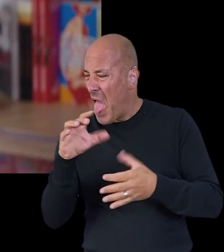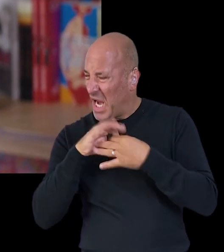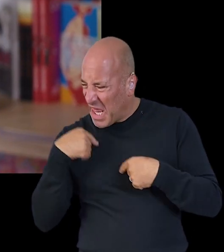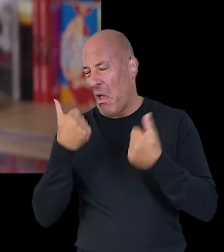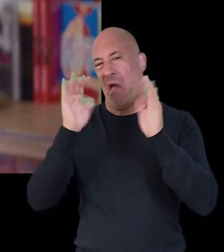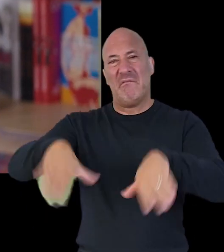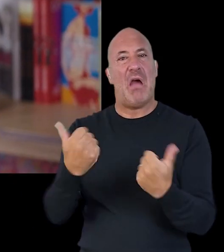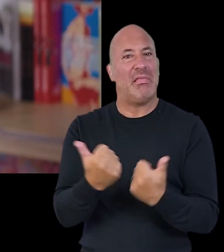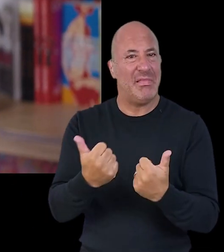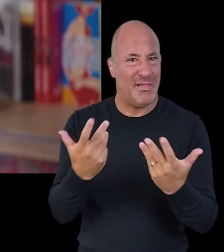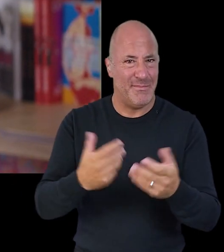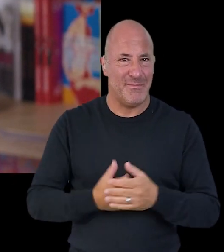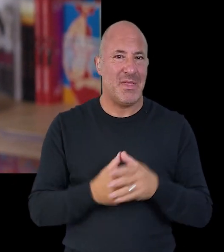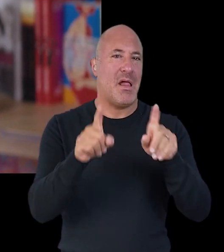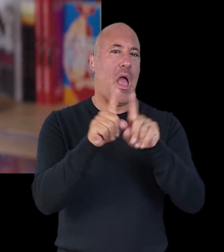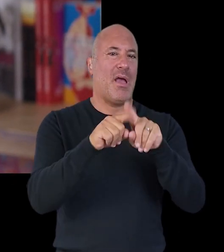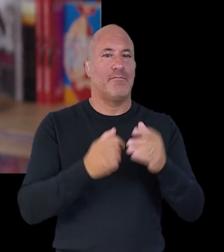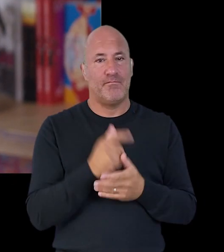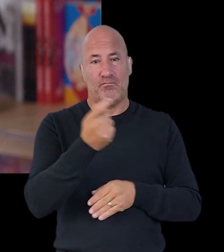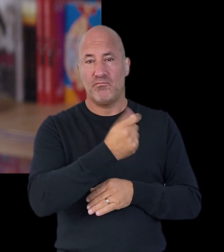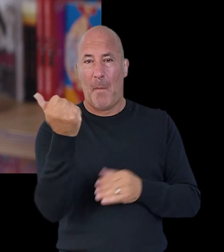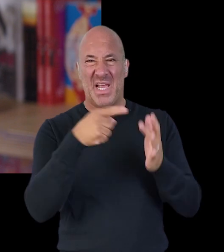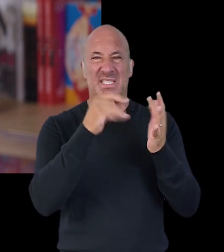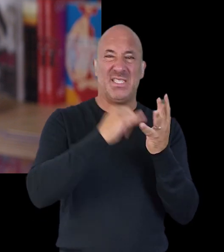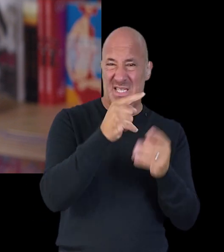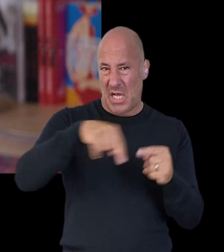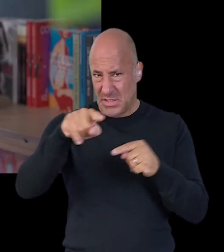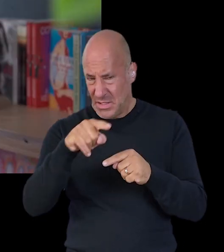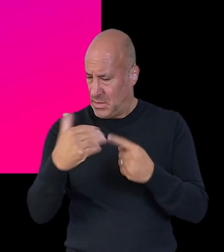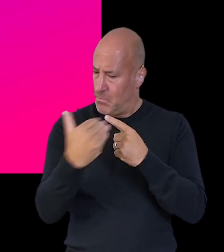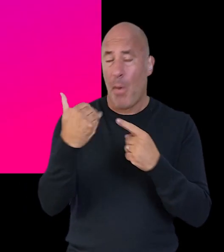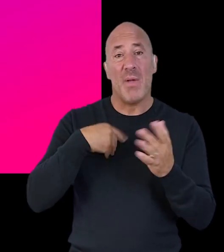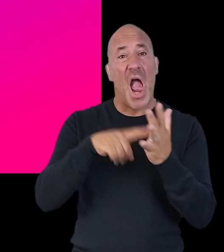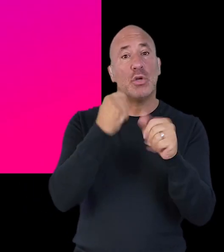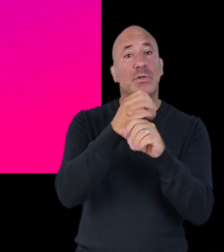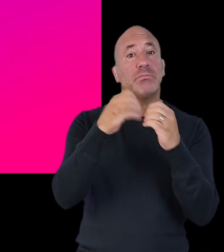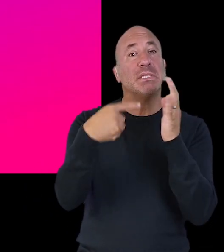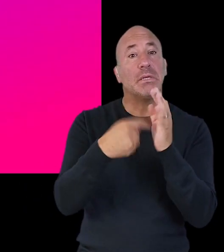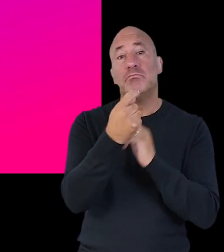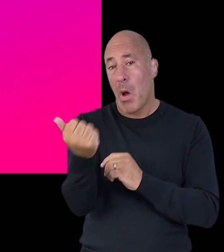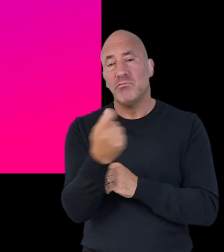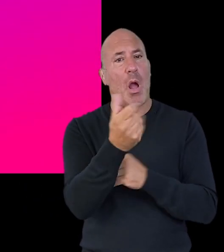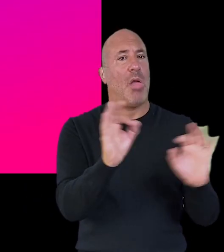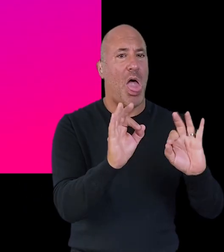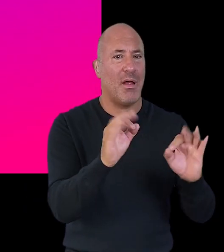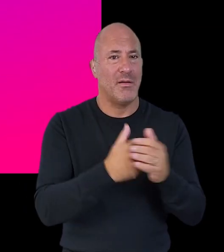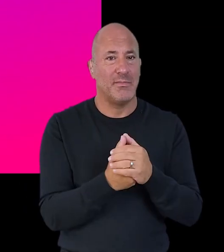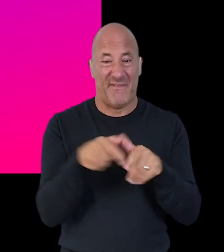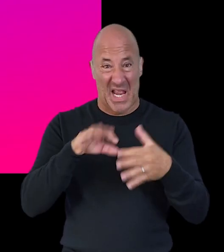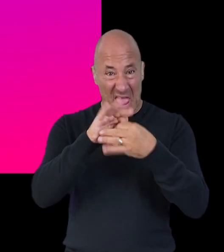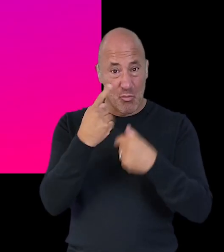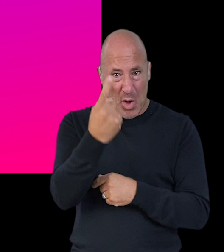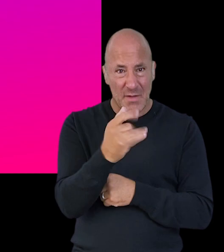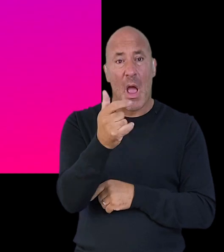consider what is relevant to your case and do not worry if certain things do not apply to you for example some but not all intersex people